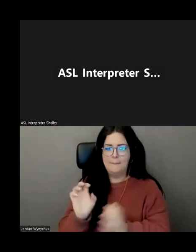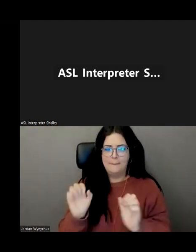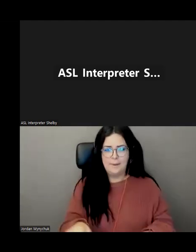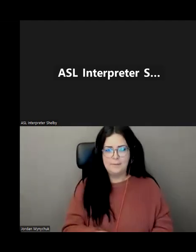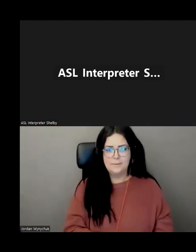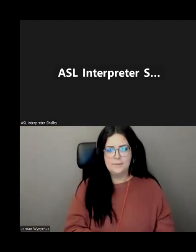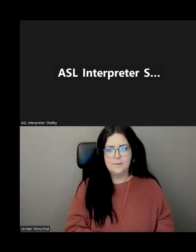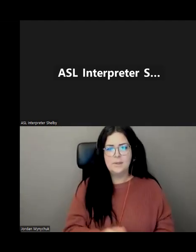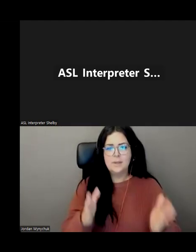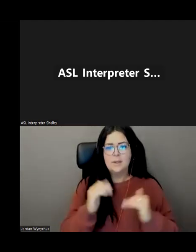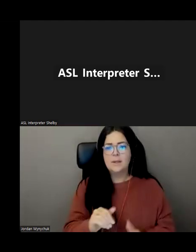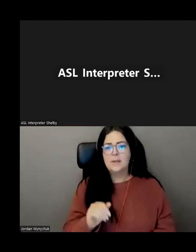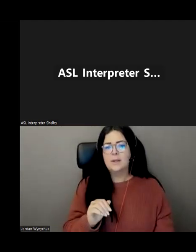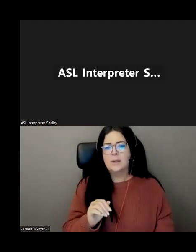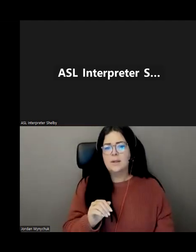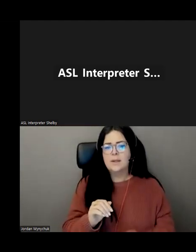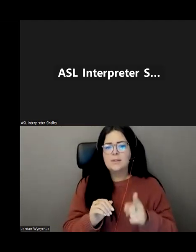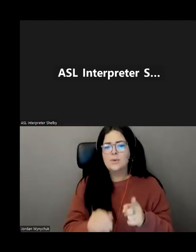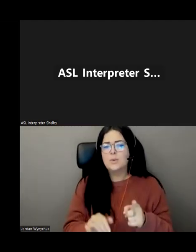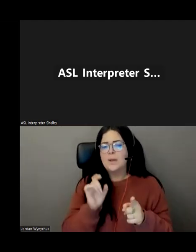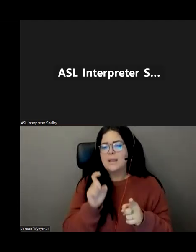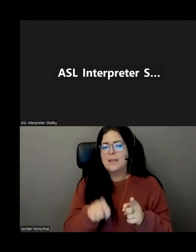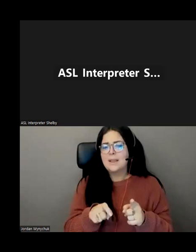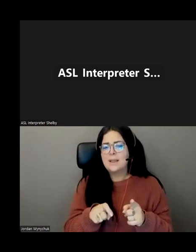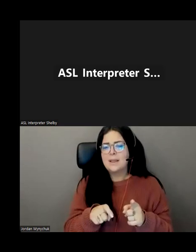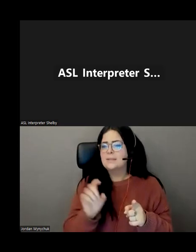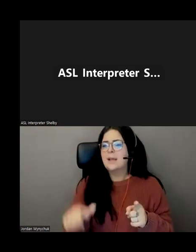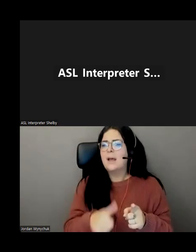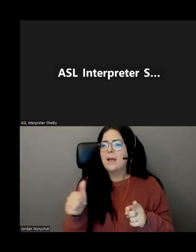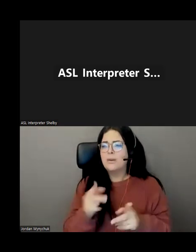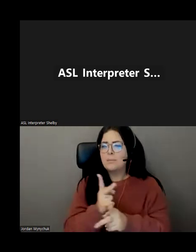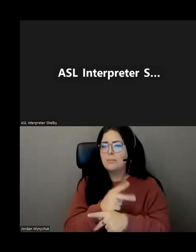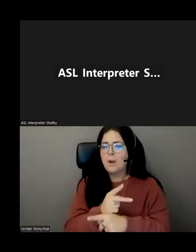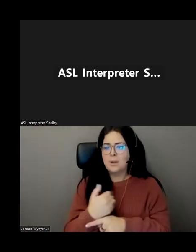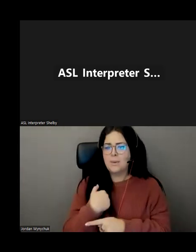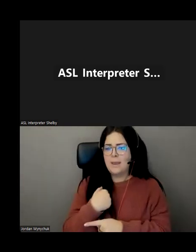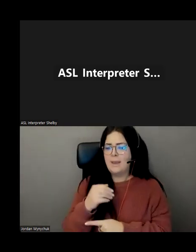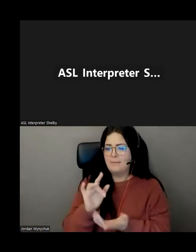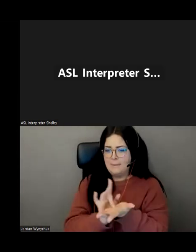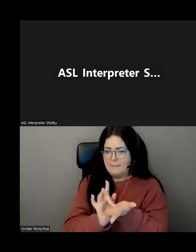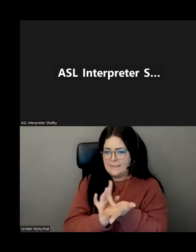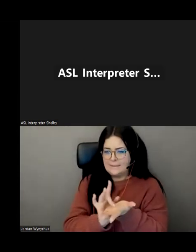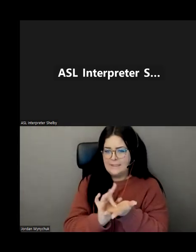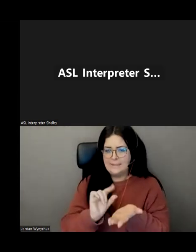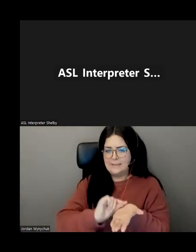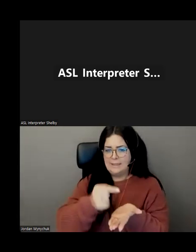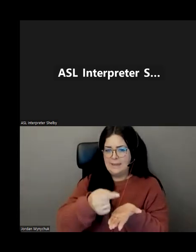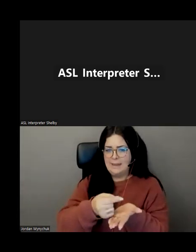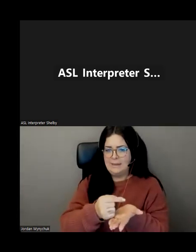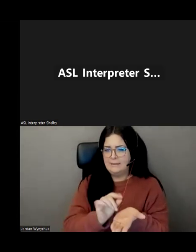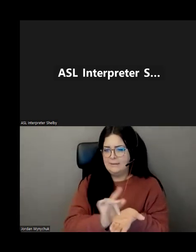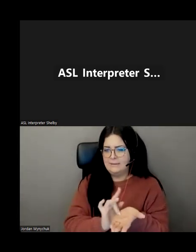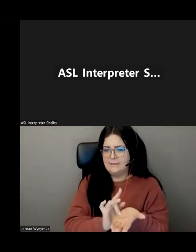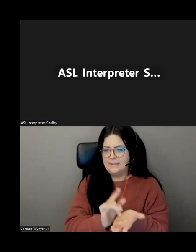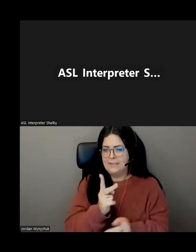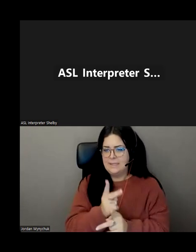med radio medication spencer this is just another uh product we offer um it's you know it's more for uh if you have a